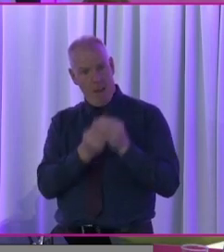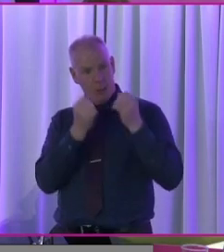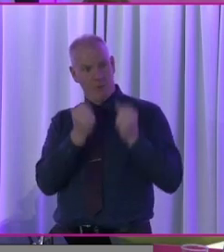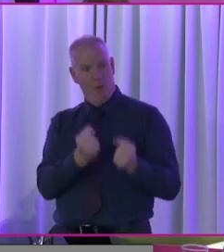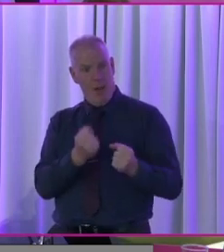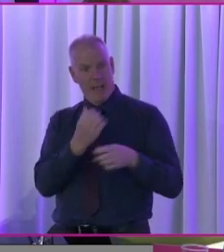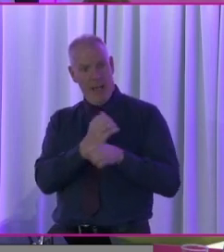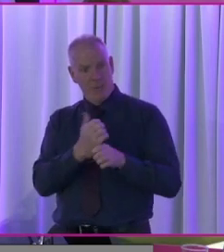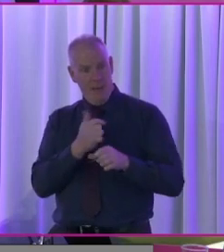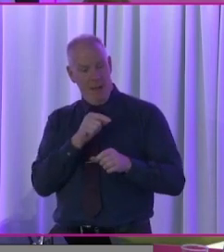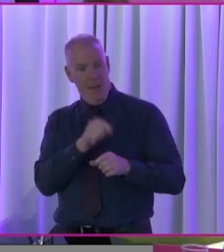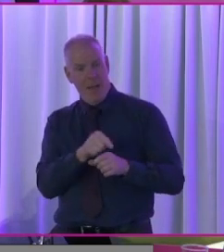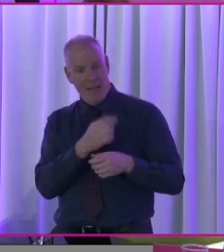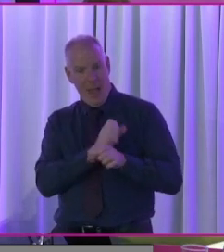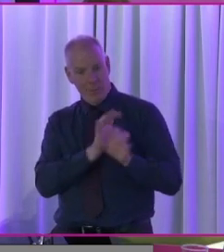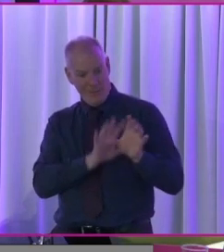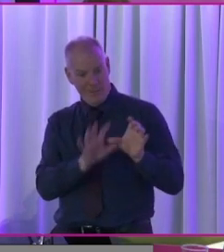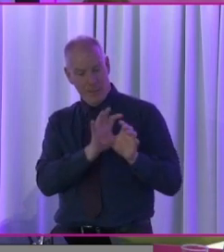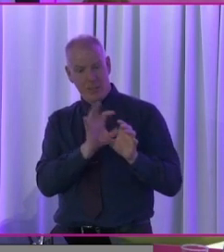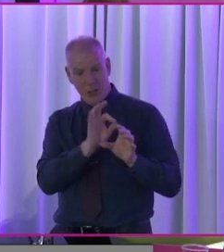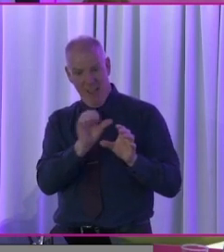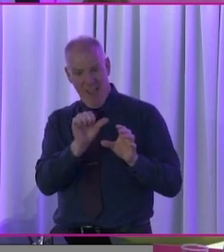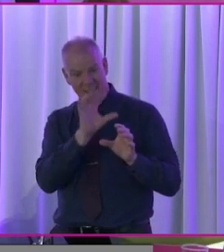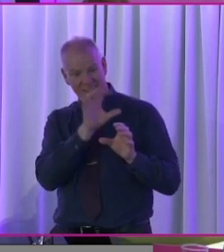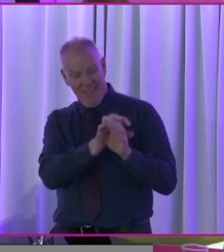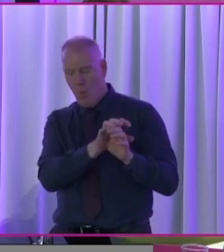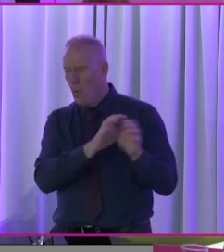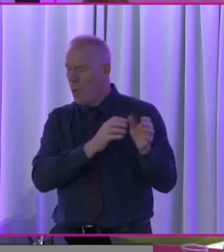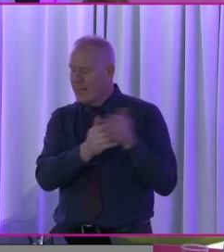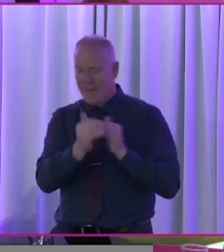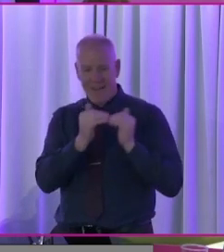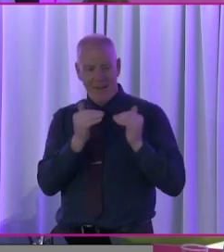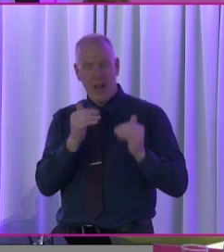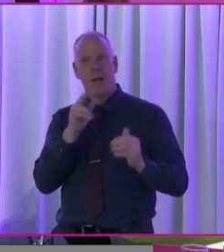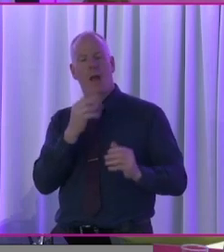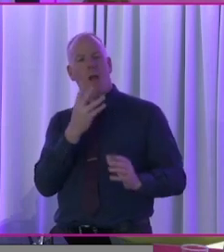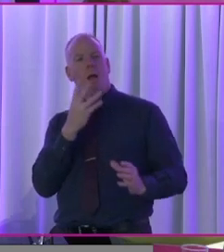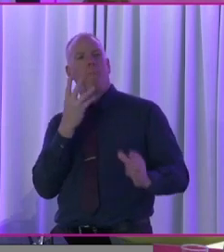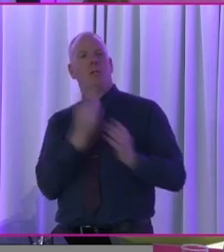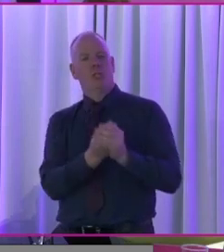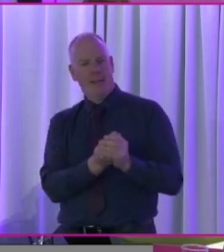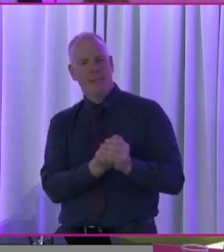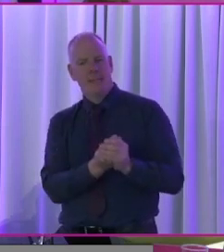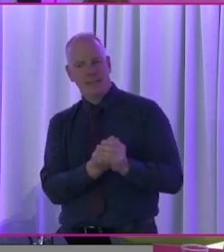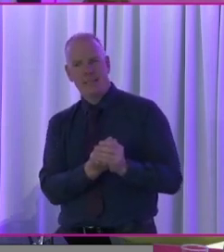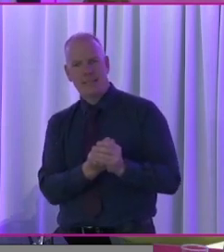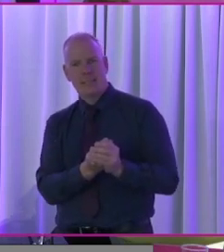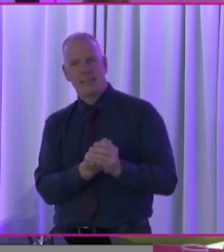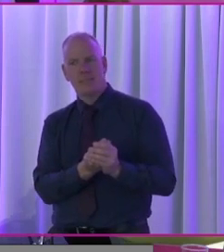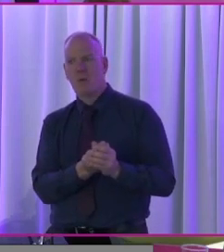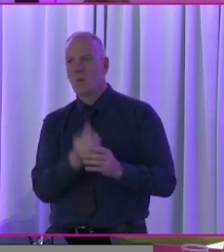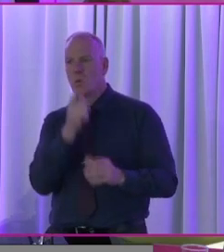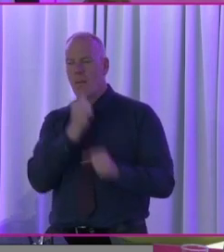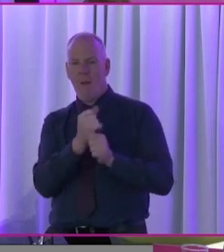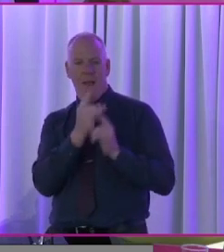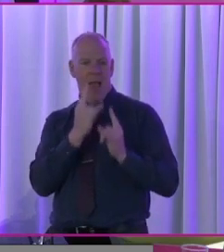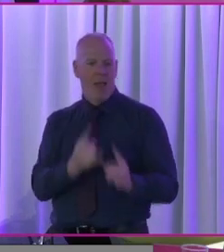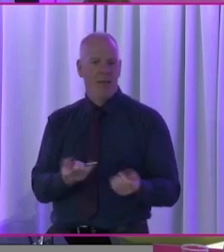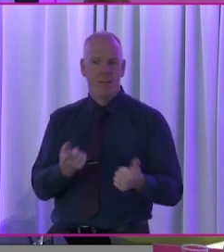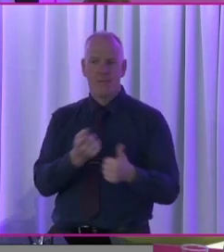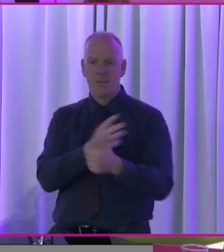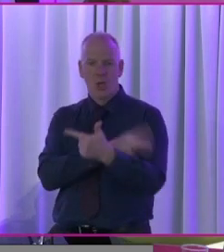Ireland, you know, a county level, GA level, you name it, that they could really participate whether it comes to health, guards,